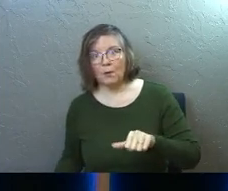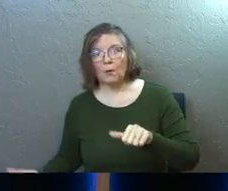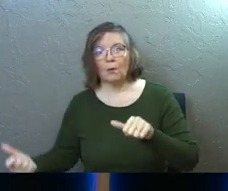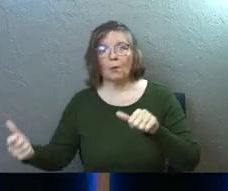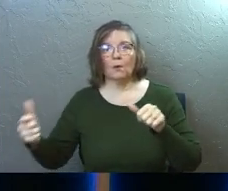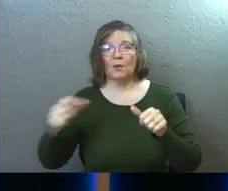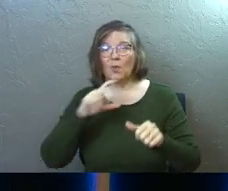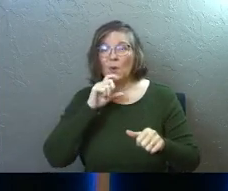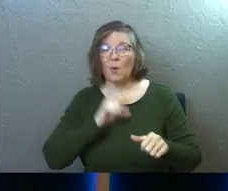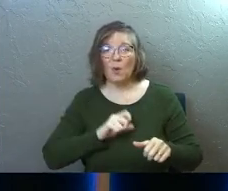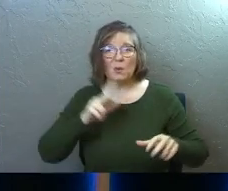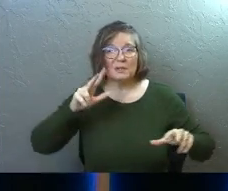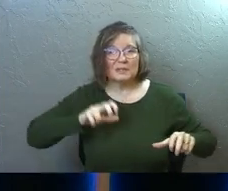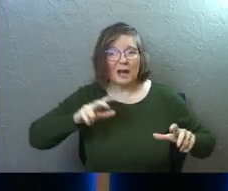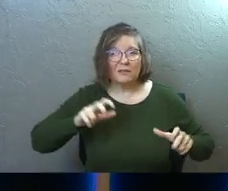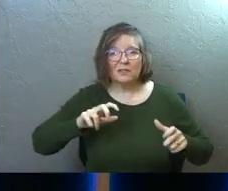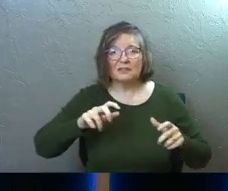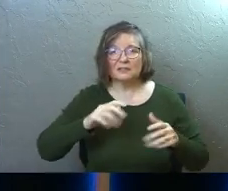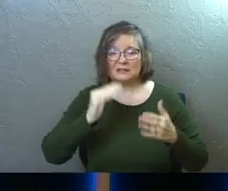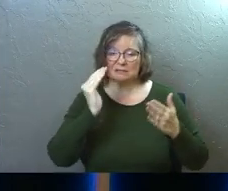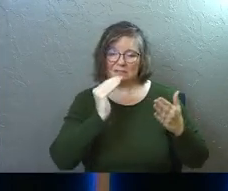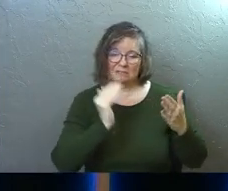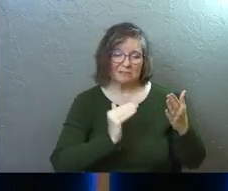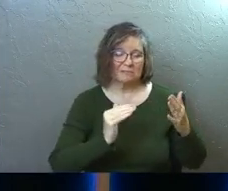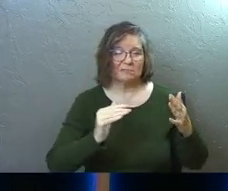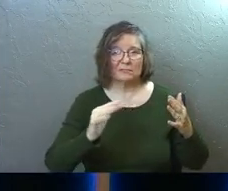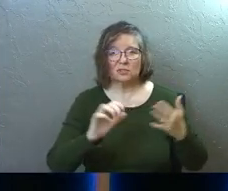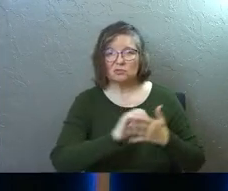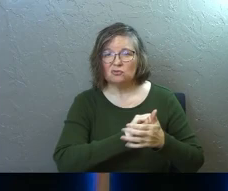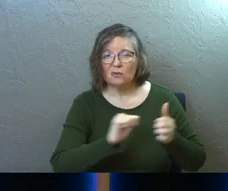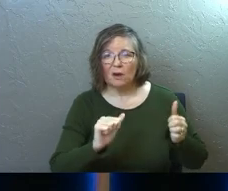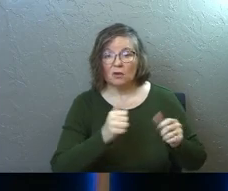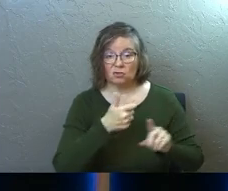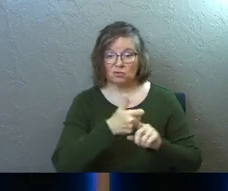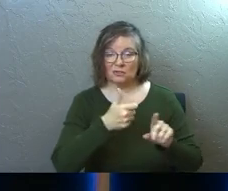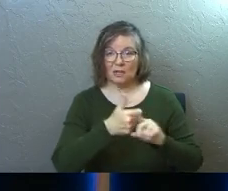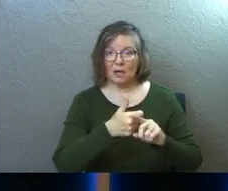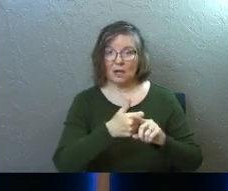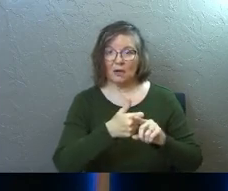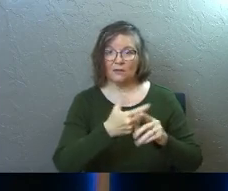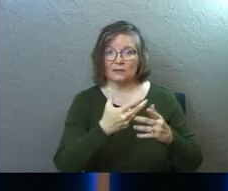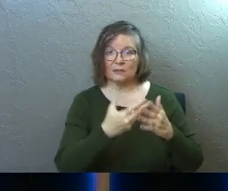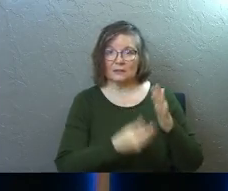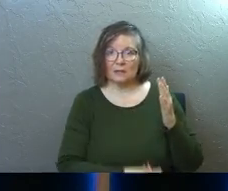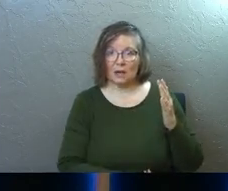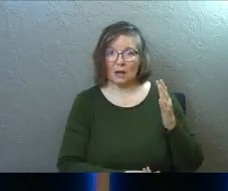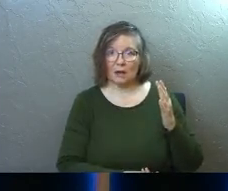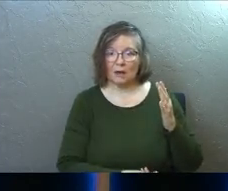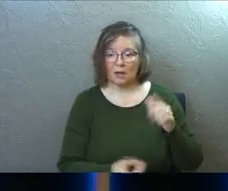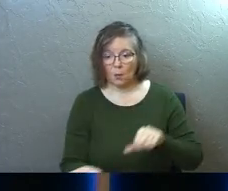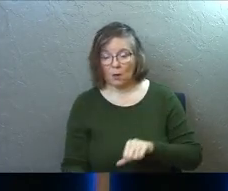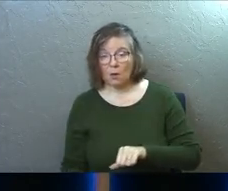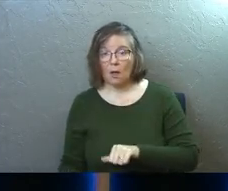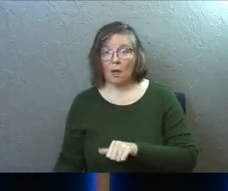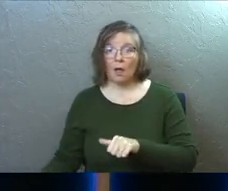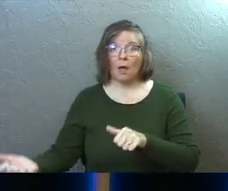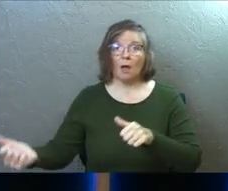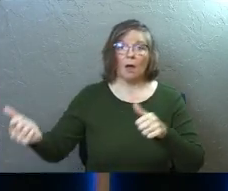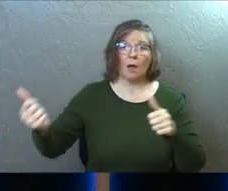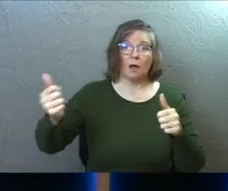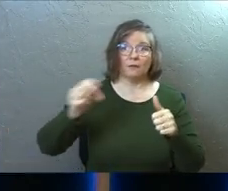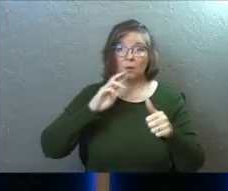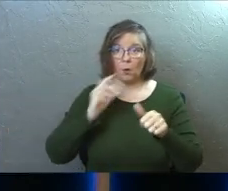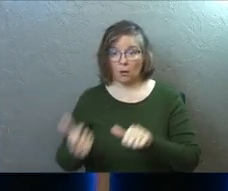selfishness and your old destruction and everything, everything that was about you, that was all supposed to die. And you raised up out of the water. You were